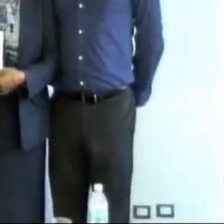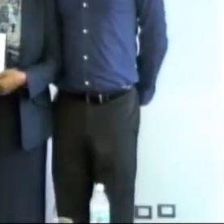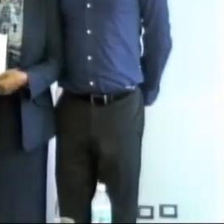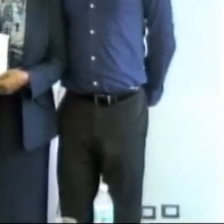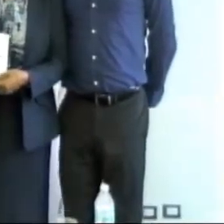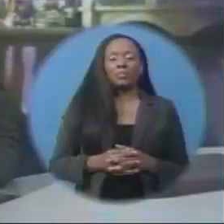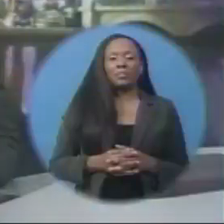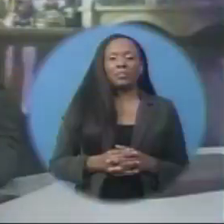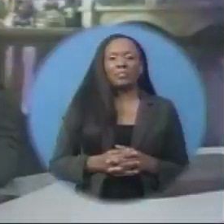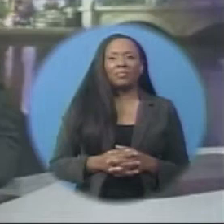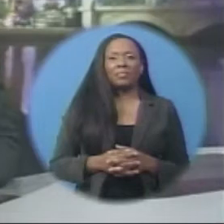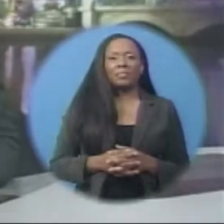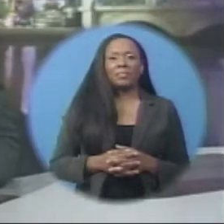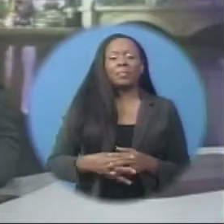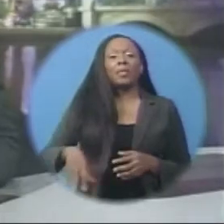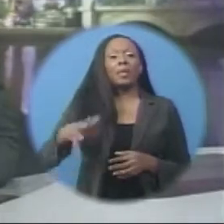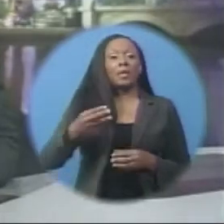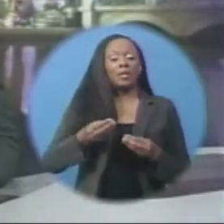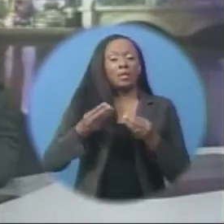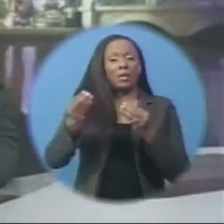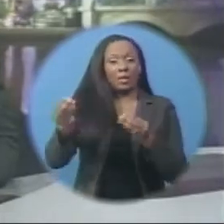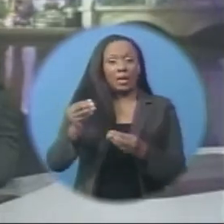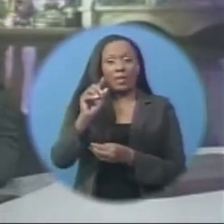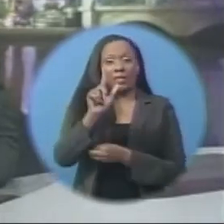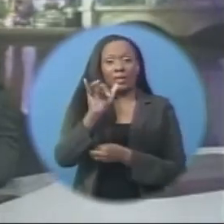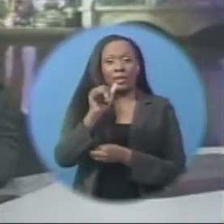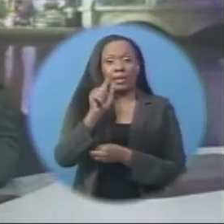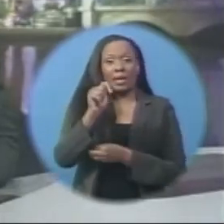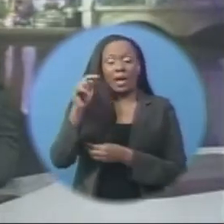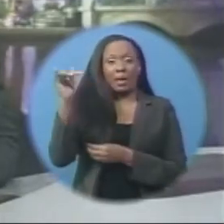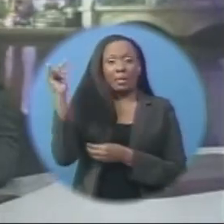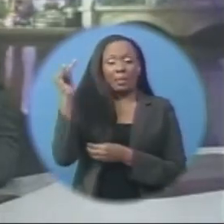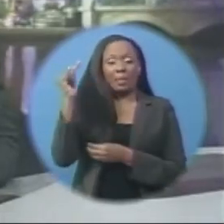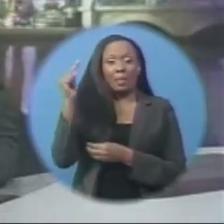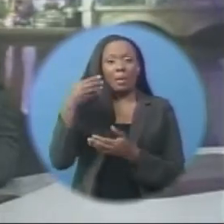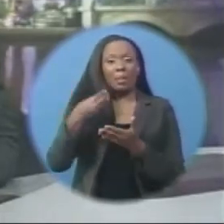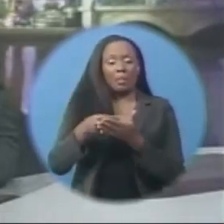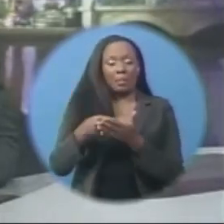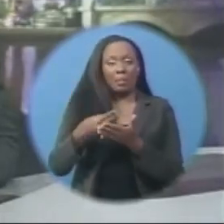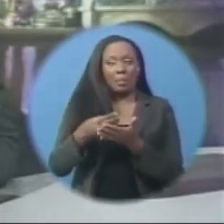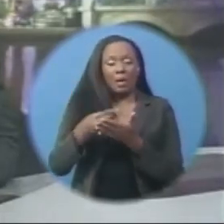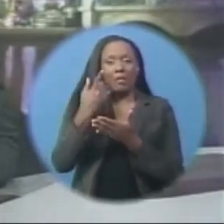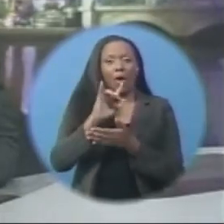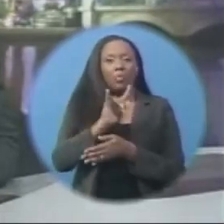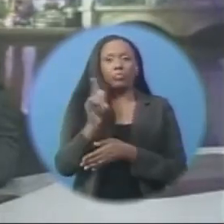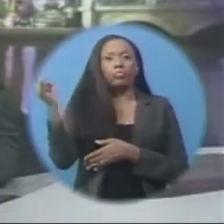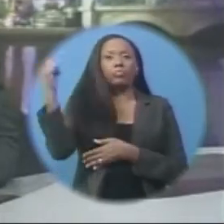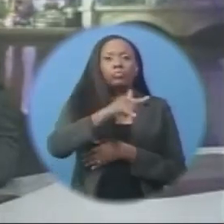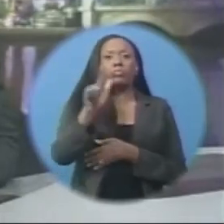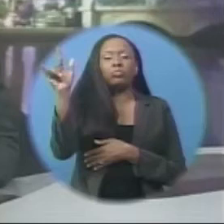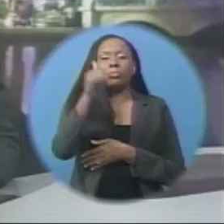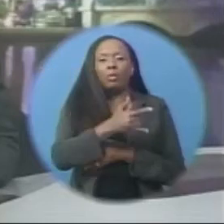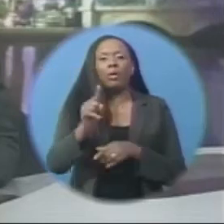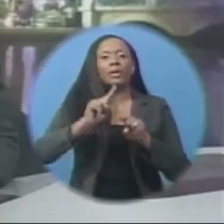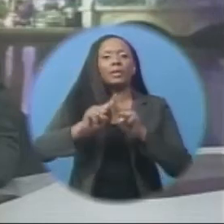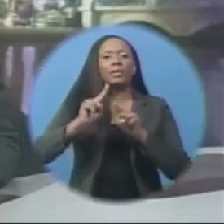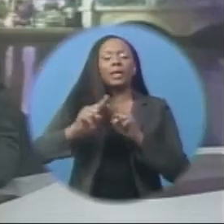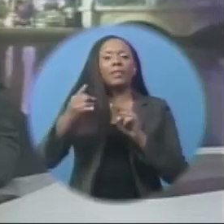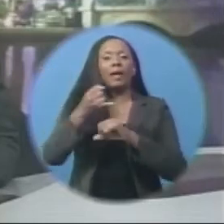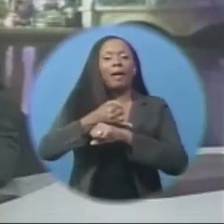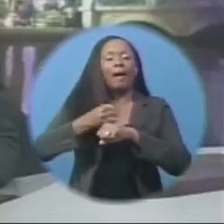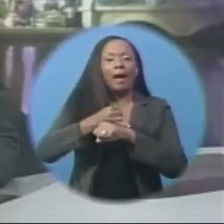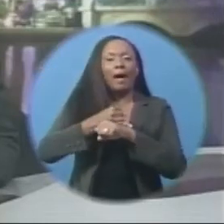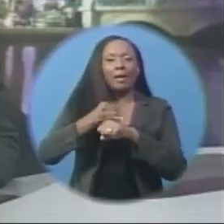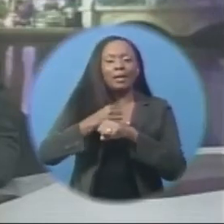Caribbean Director of Corporate Communications Deborah King Says the bank's efforts to go far beyond funding relief flights She says a